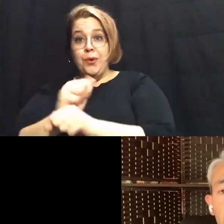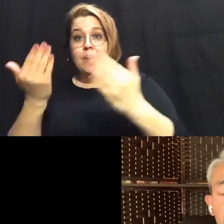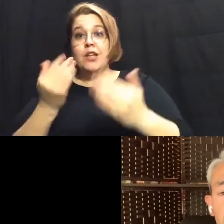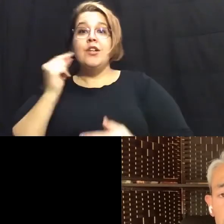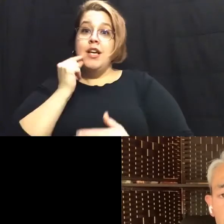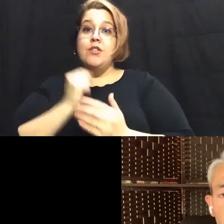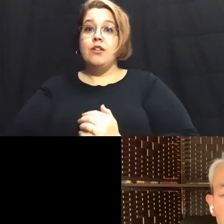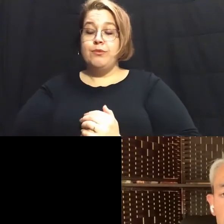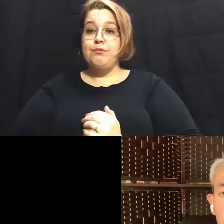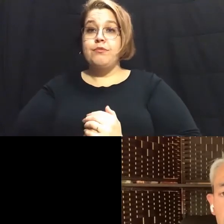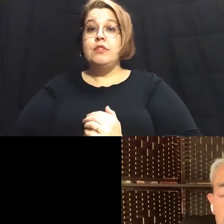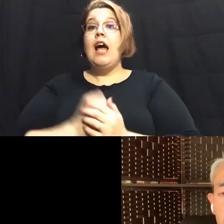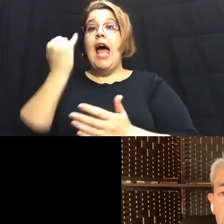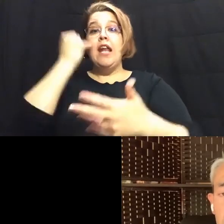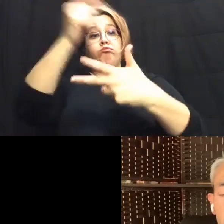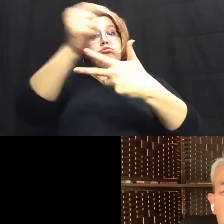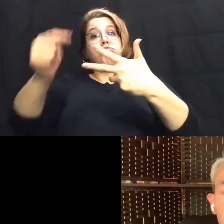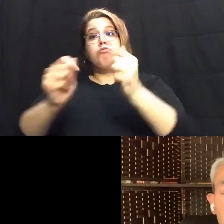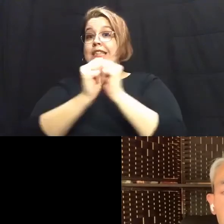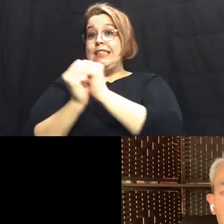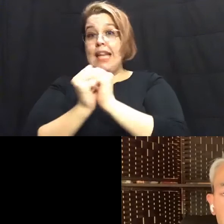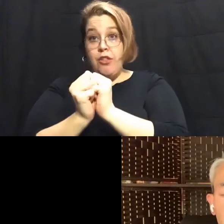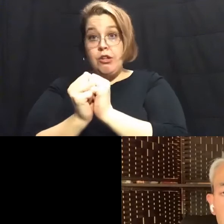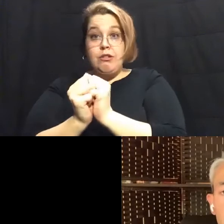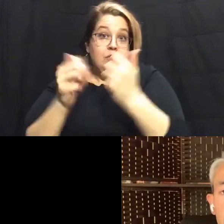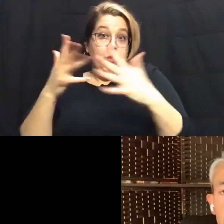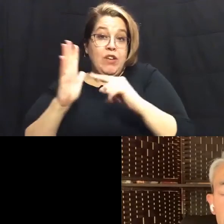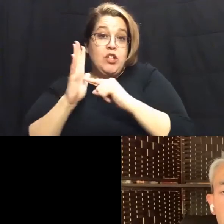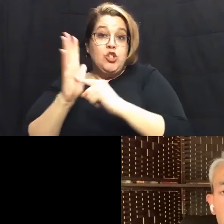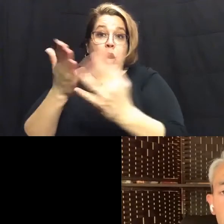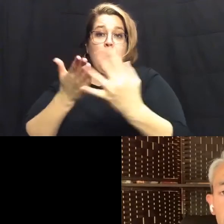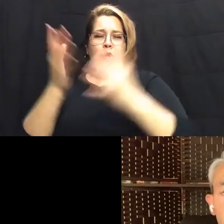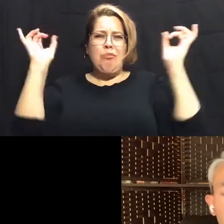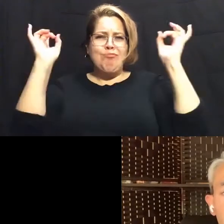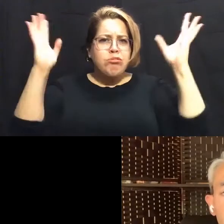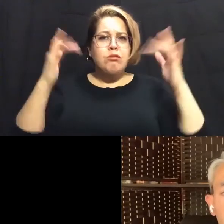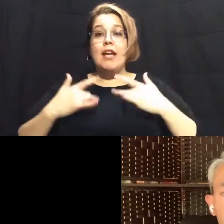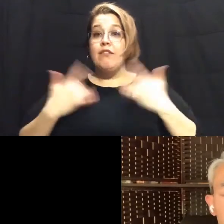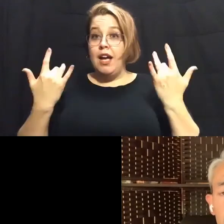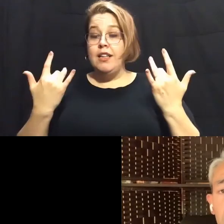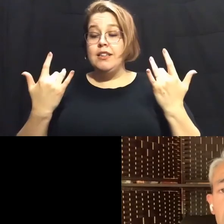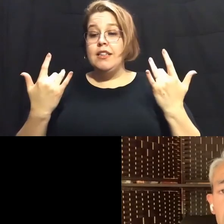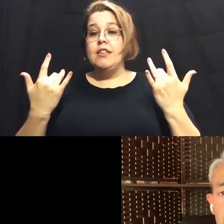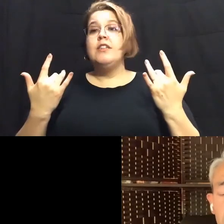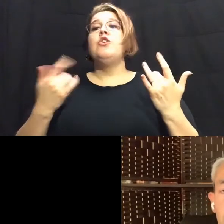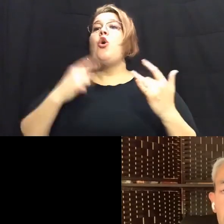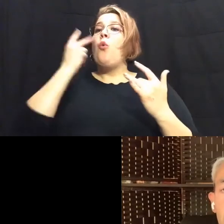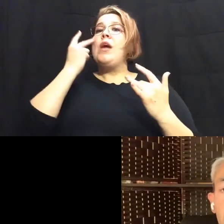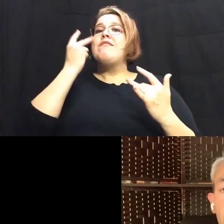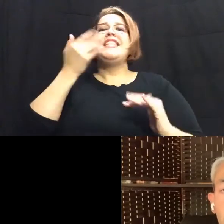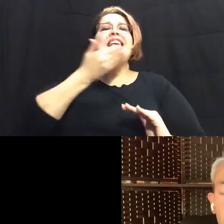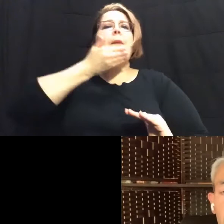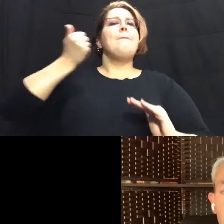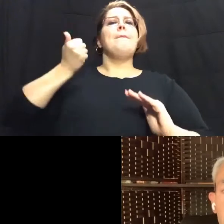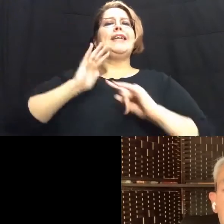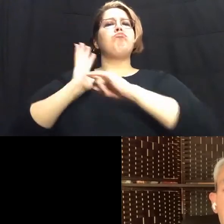and if we do all that together as we have shown uh throughout this crisis that we have uh seen the very best of our community